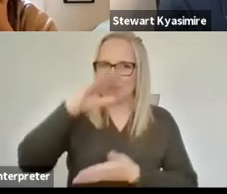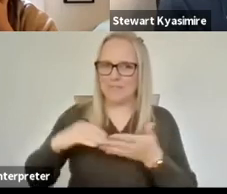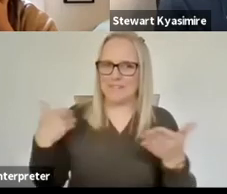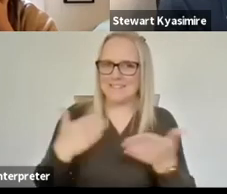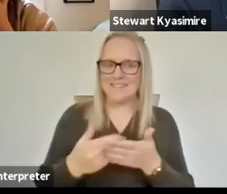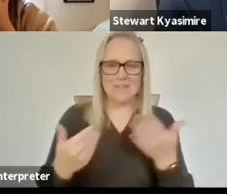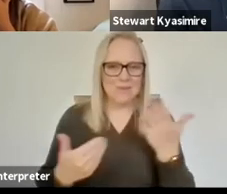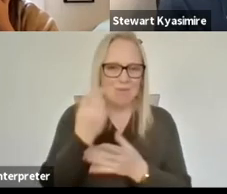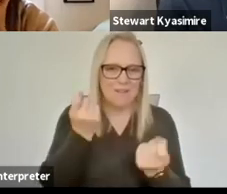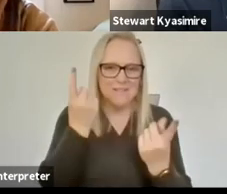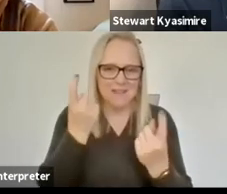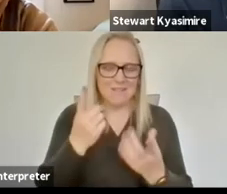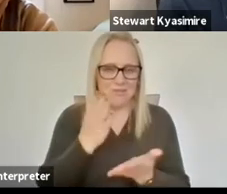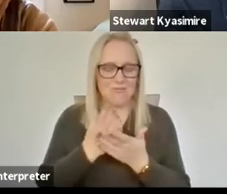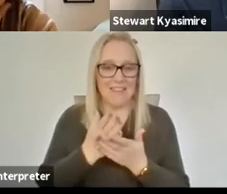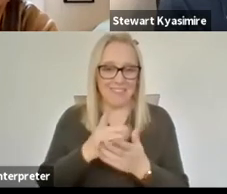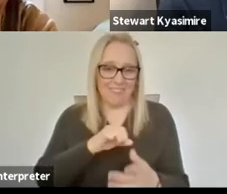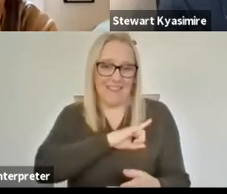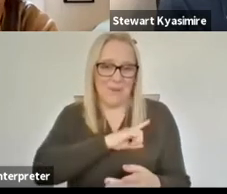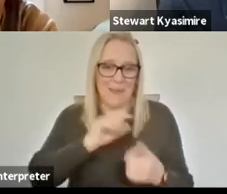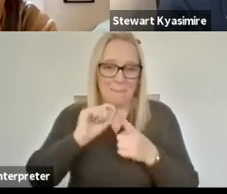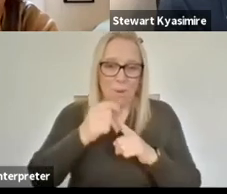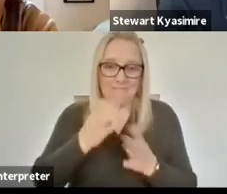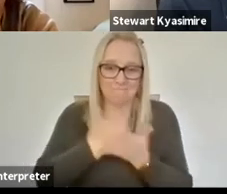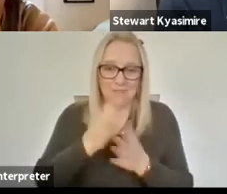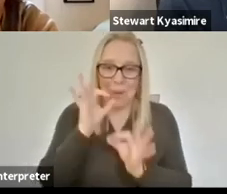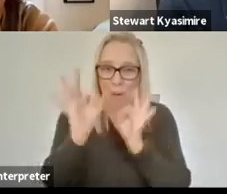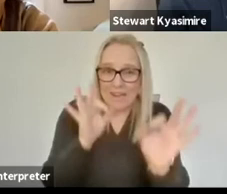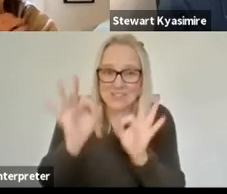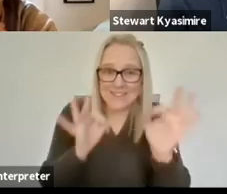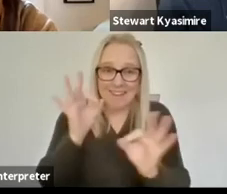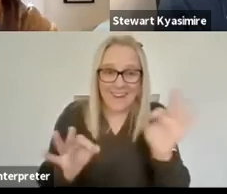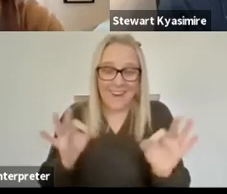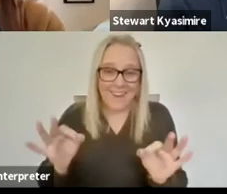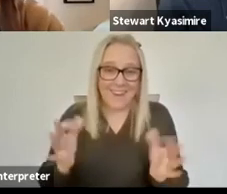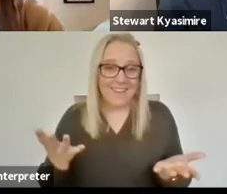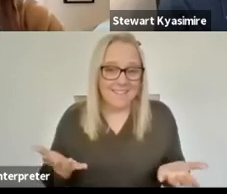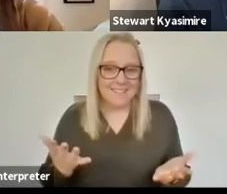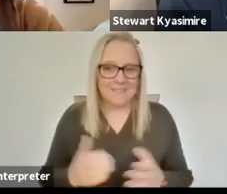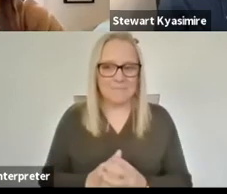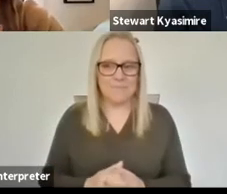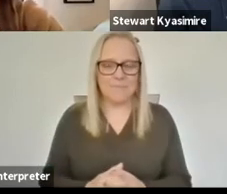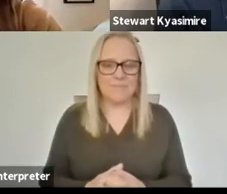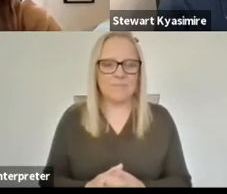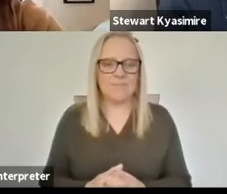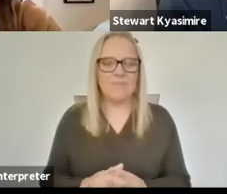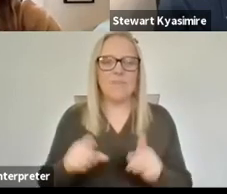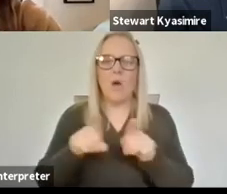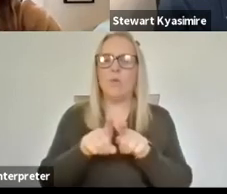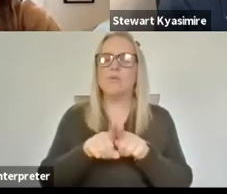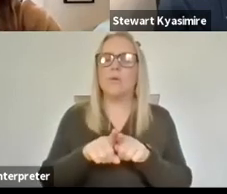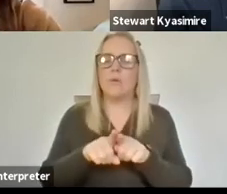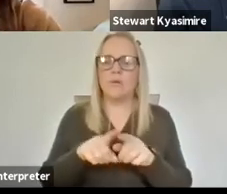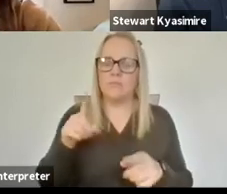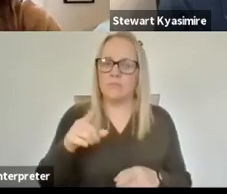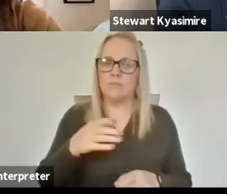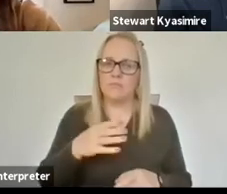it's all about questions that's the whole point for me of making anything and the other thing that susie said about remembering that we are